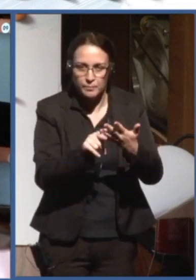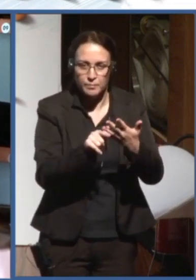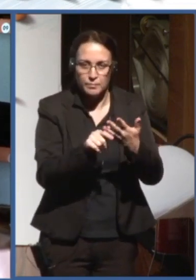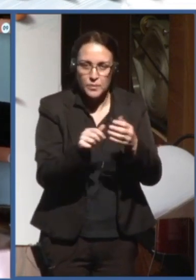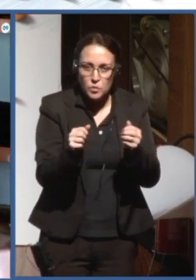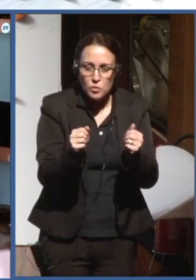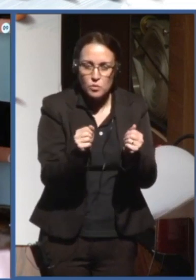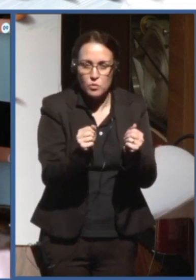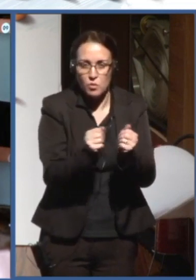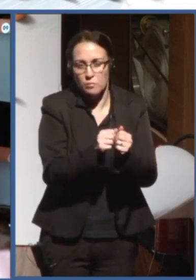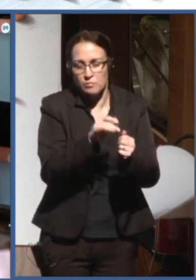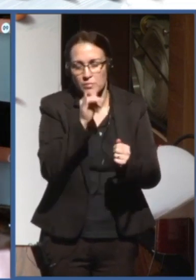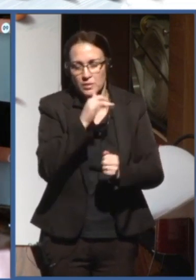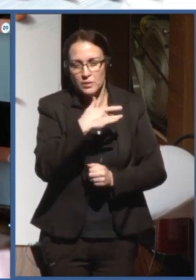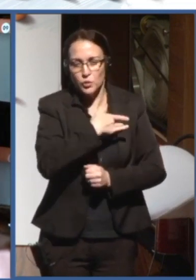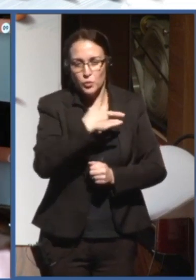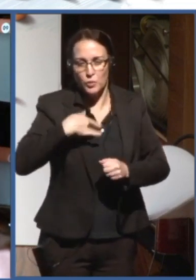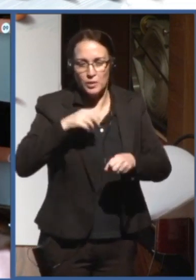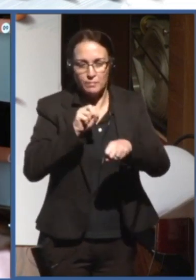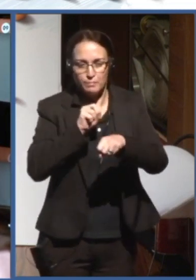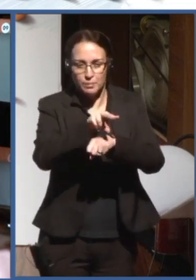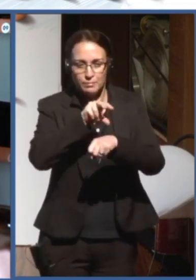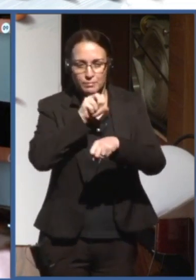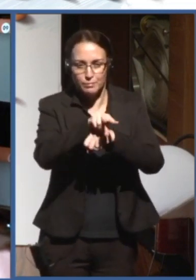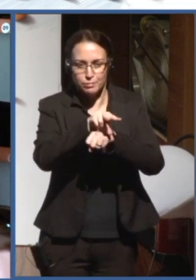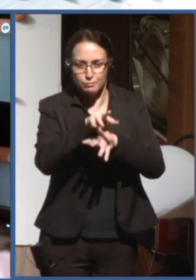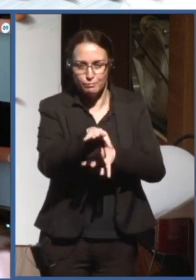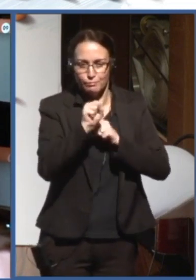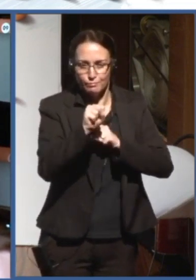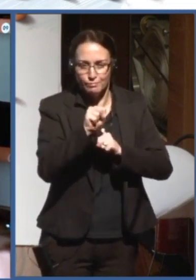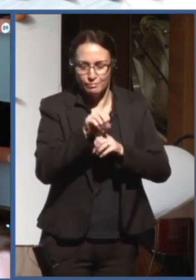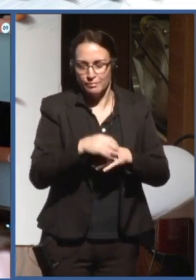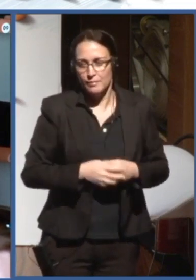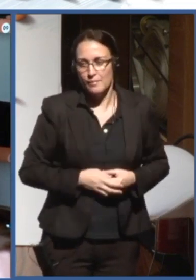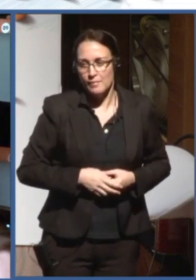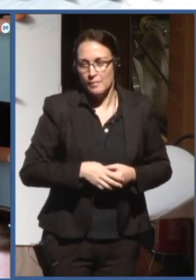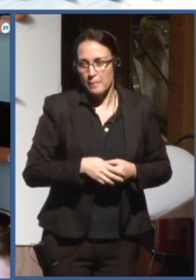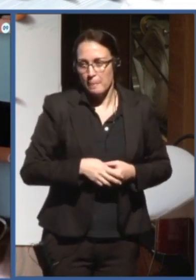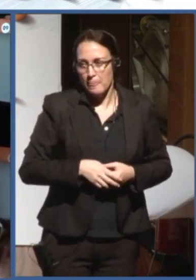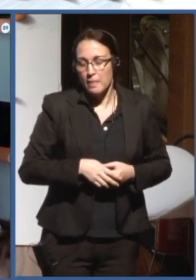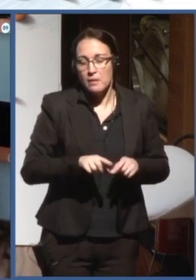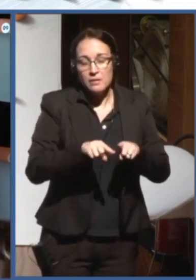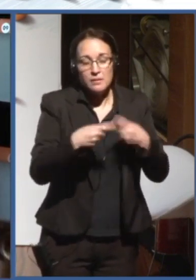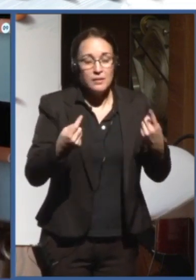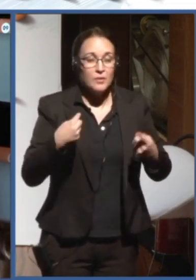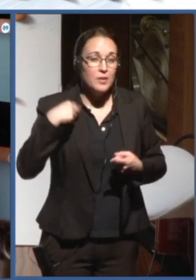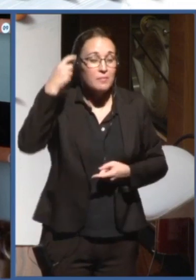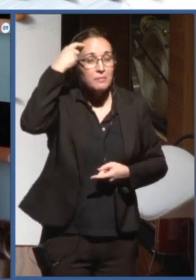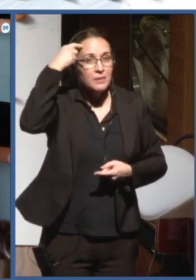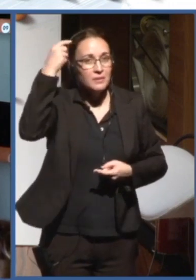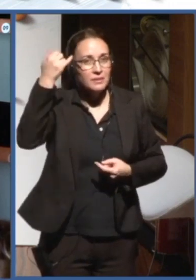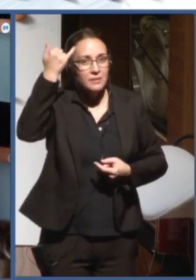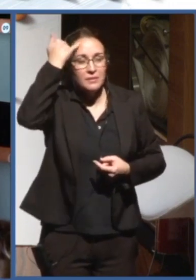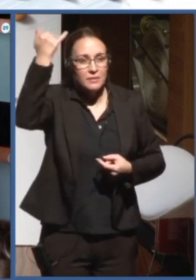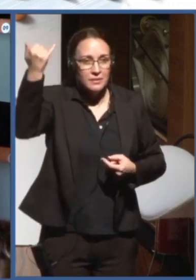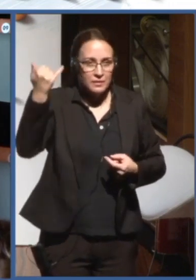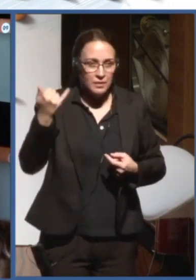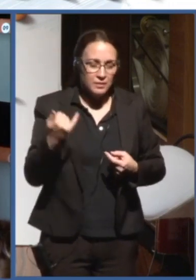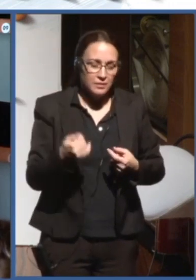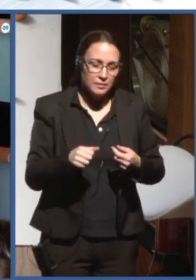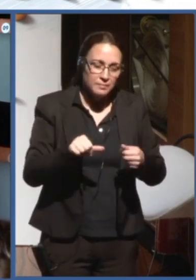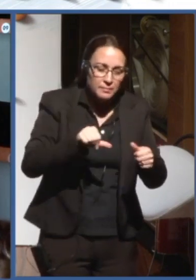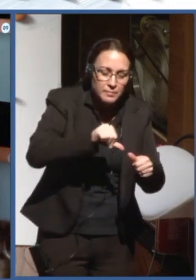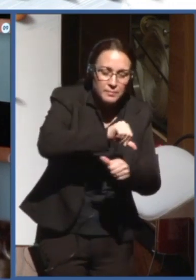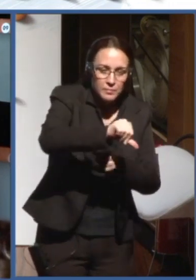diseases. And, by the way, I developed a model of intervention that has to do with